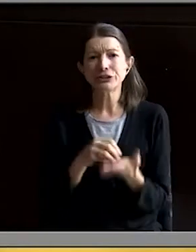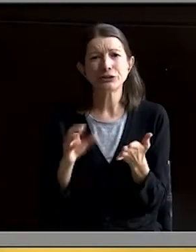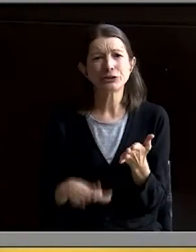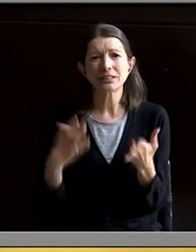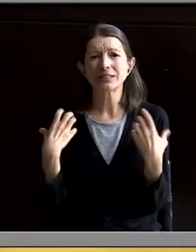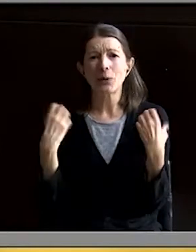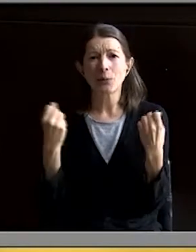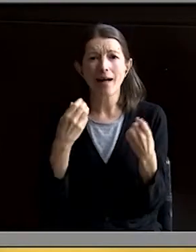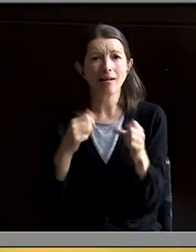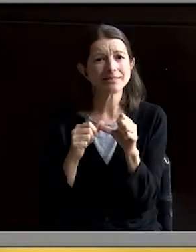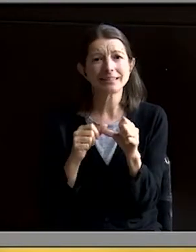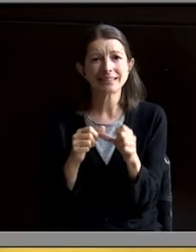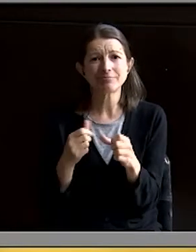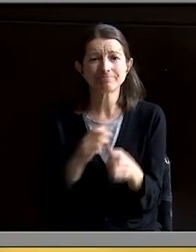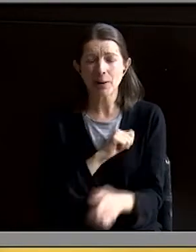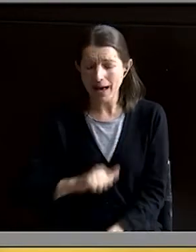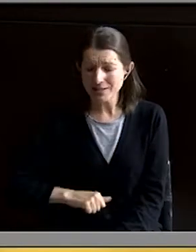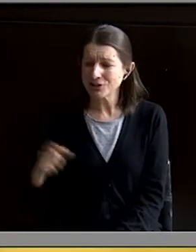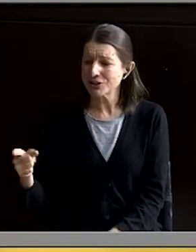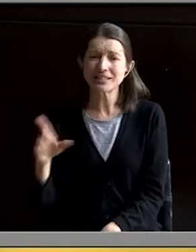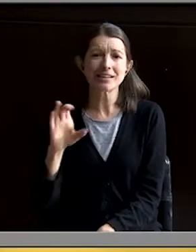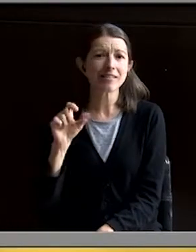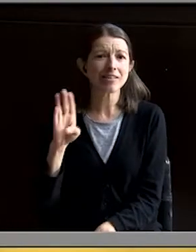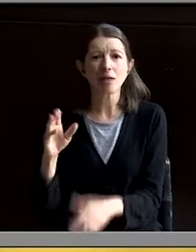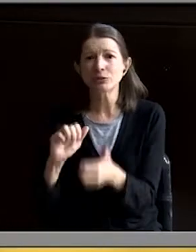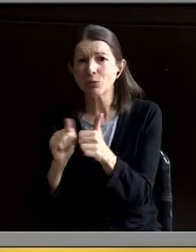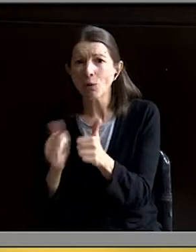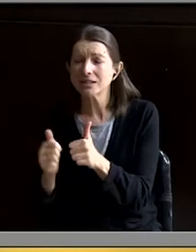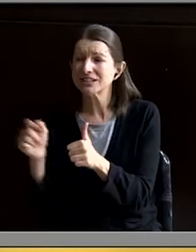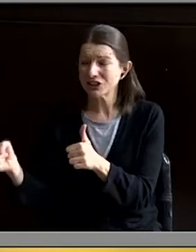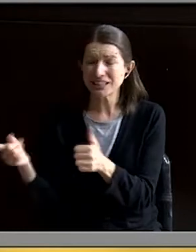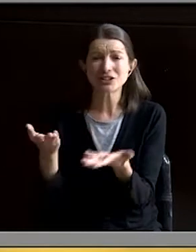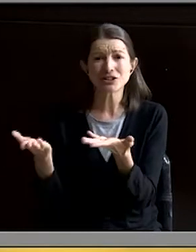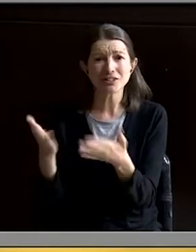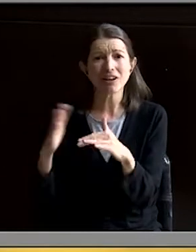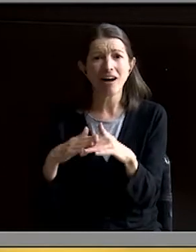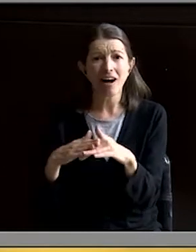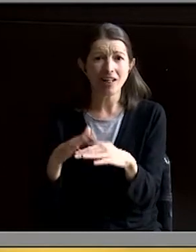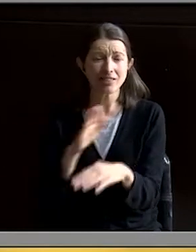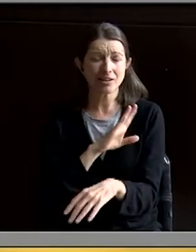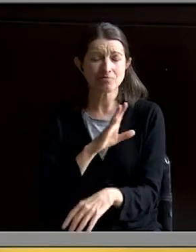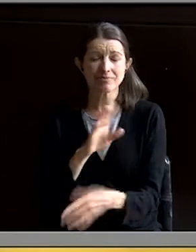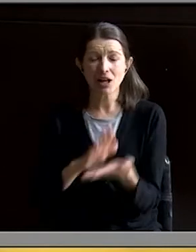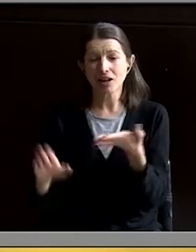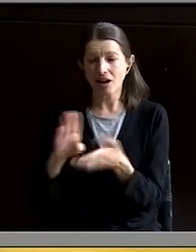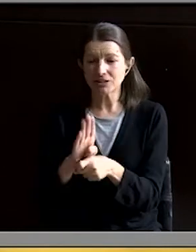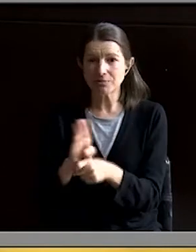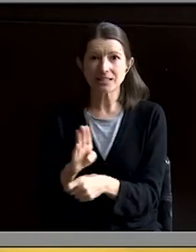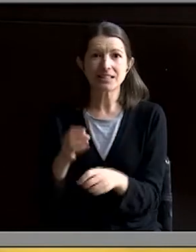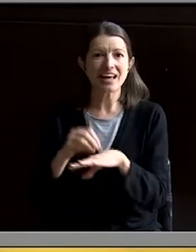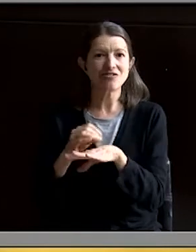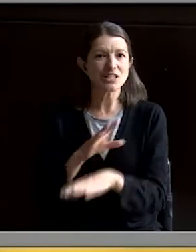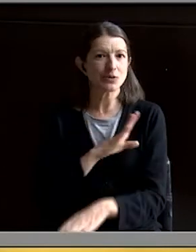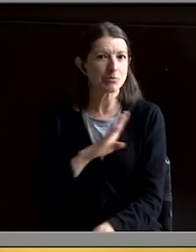Ambassador, Club Sports, and she's served on our College of Business Advisory Board as our undergraduate